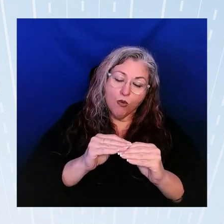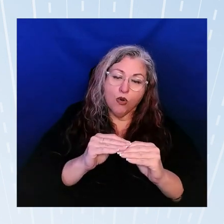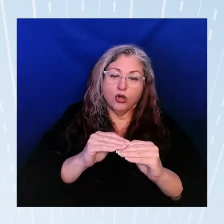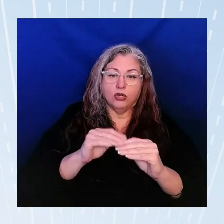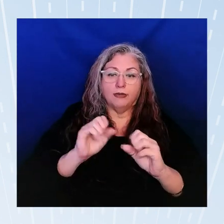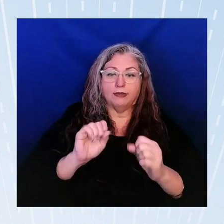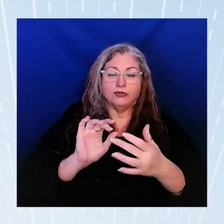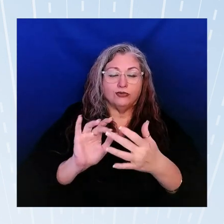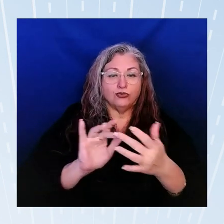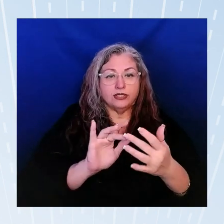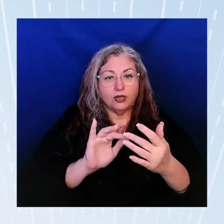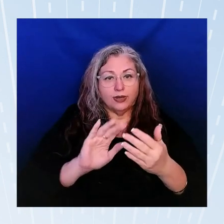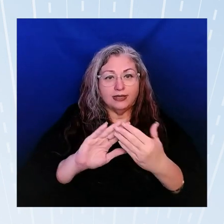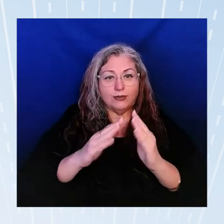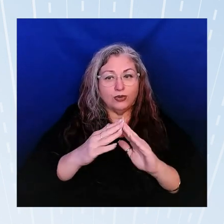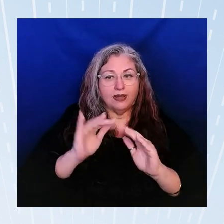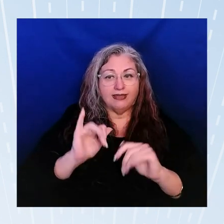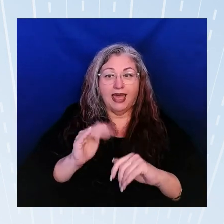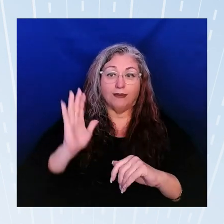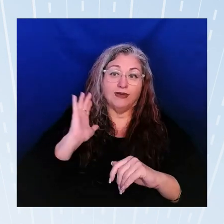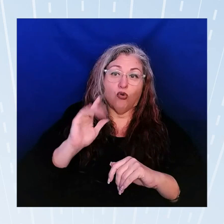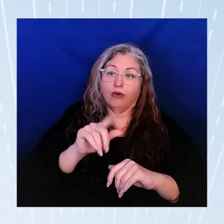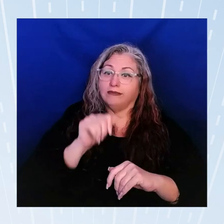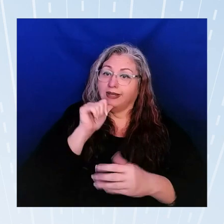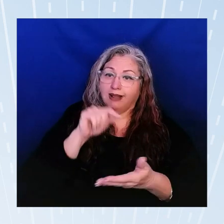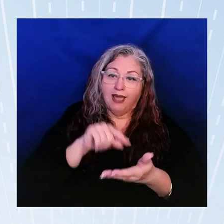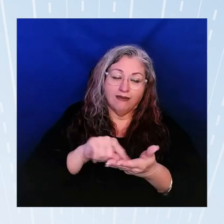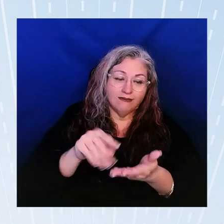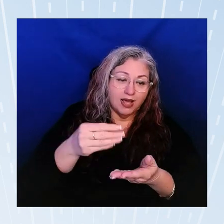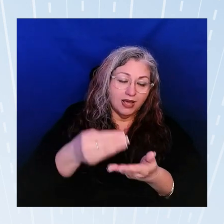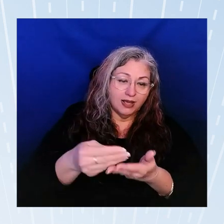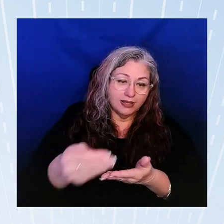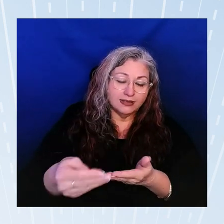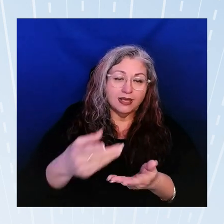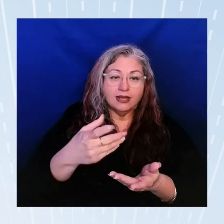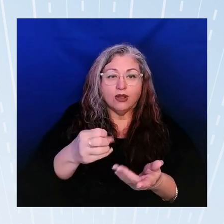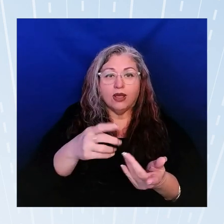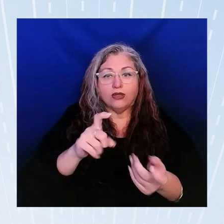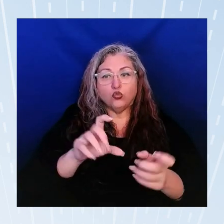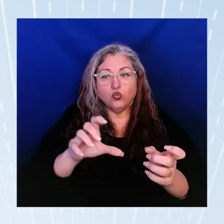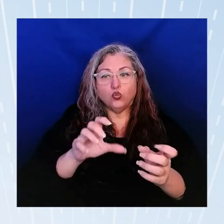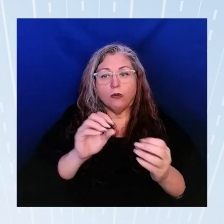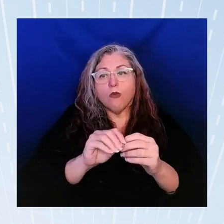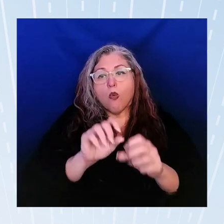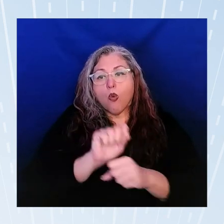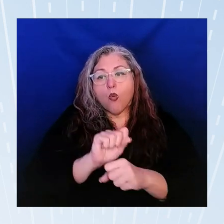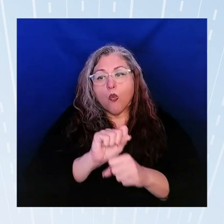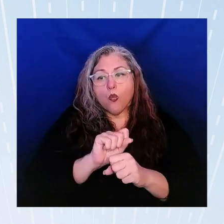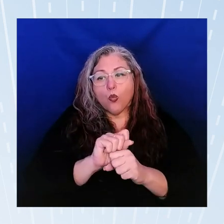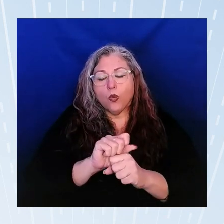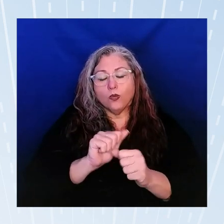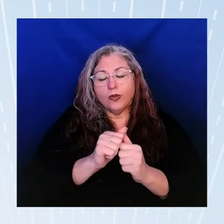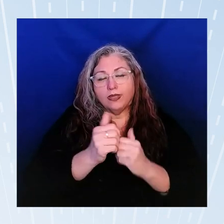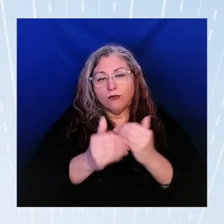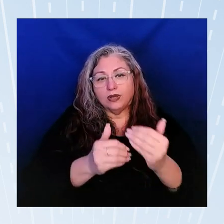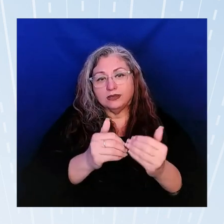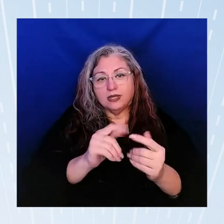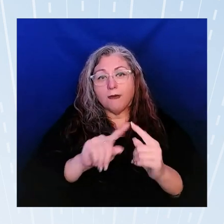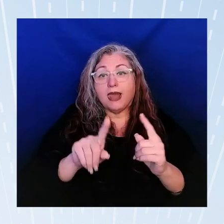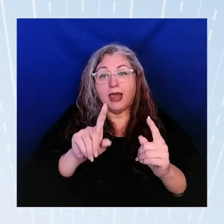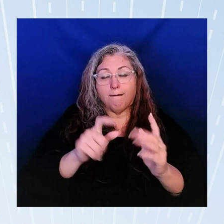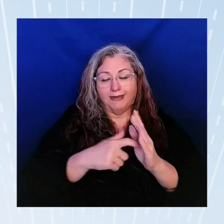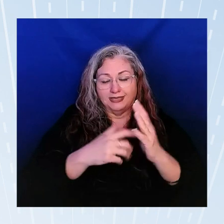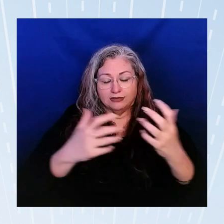out to communities that it's not funded before and you know have them do a little bit more work right in terms of of that process there is a match requirement